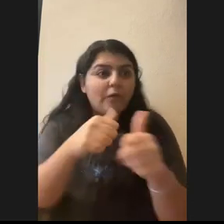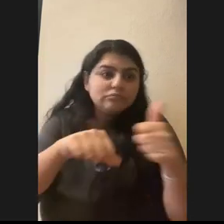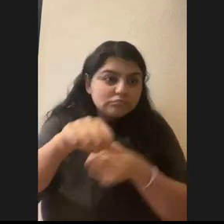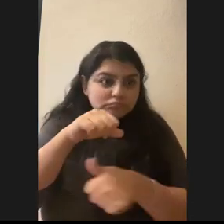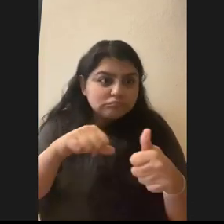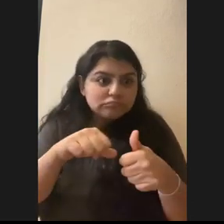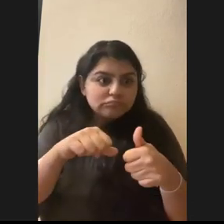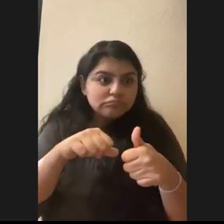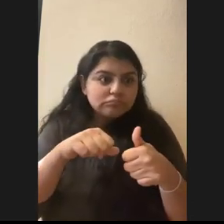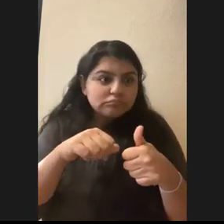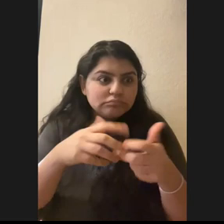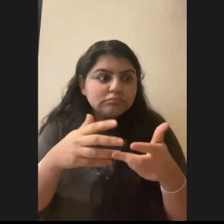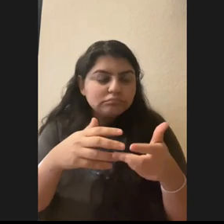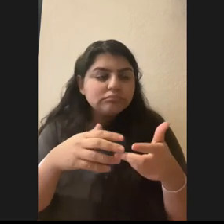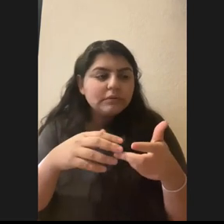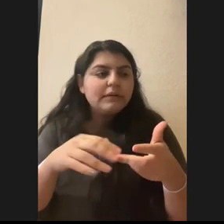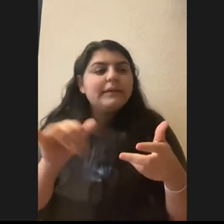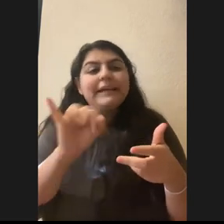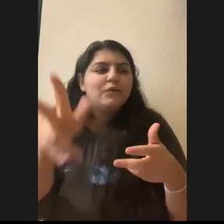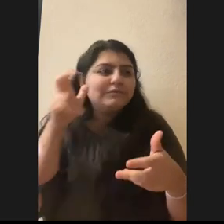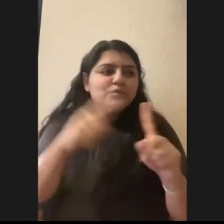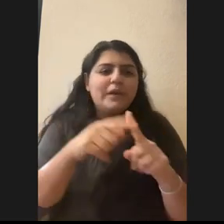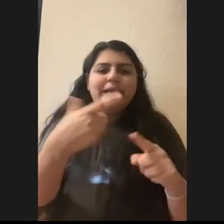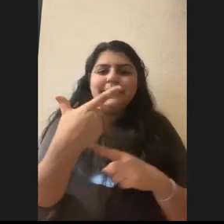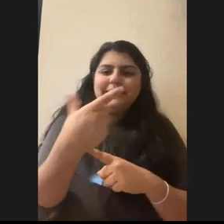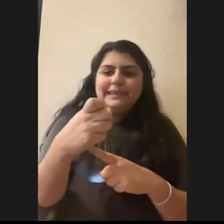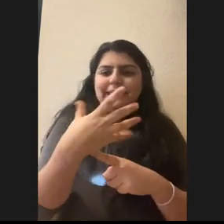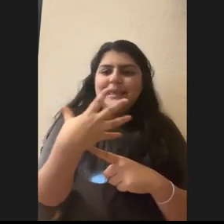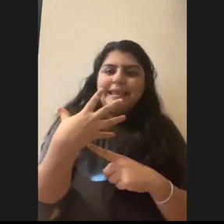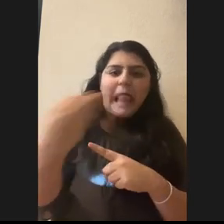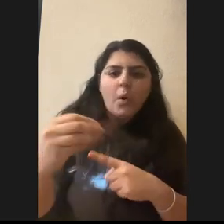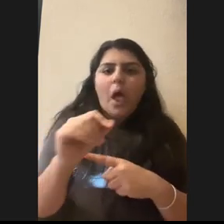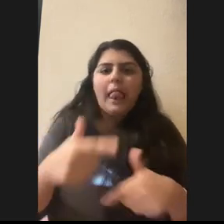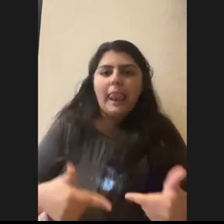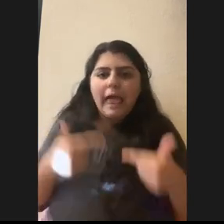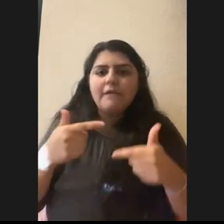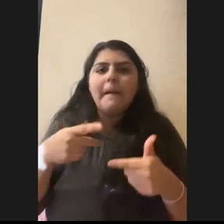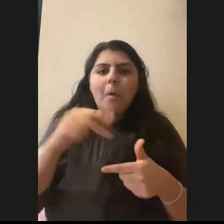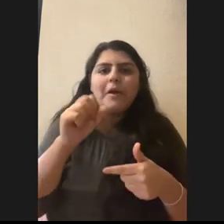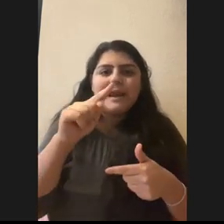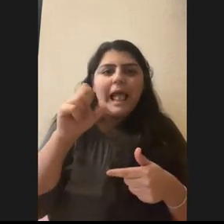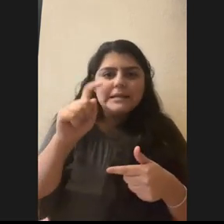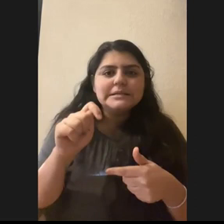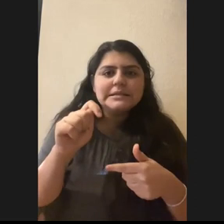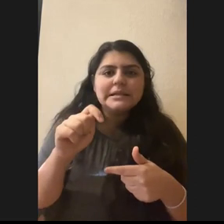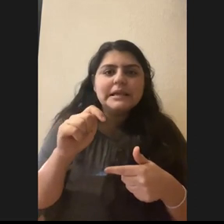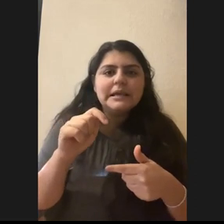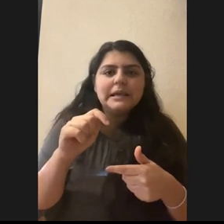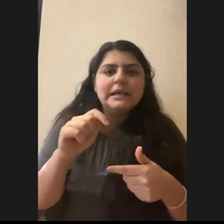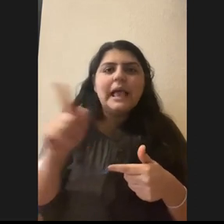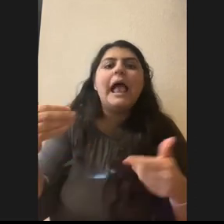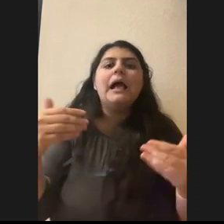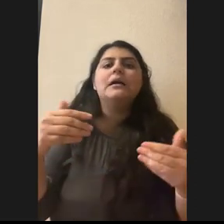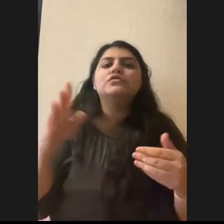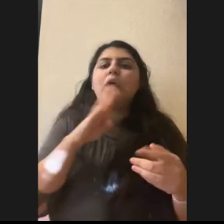listened to the get out alive podcast, which I'm a big fan of, uh, they do a podcast episode about, um, an animal attack,